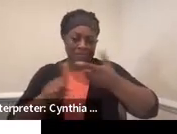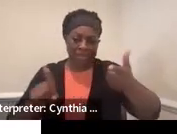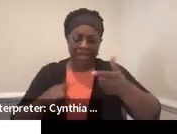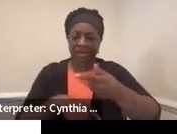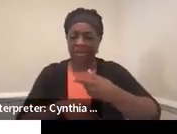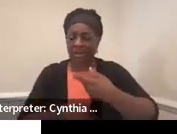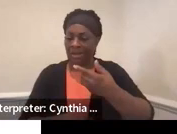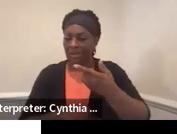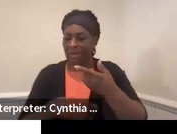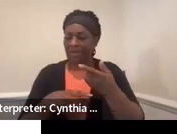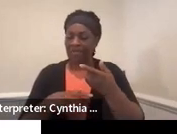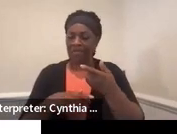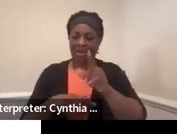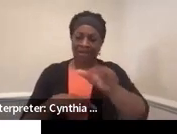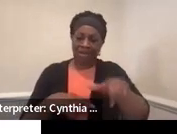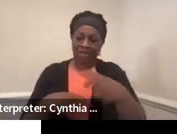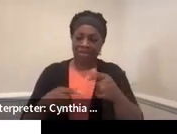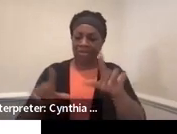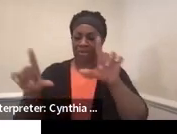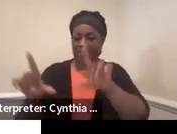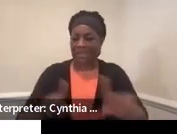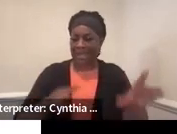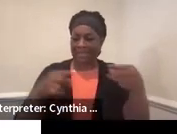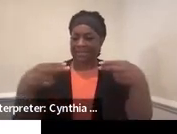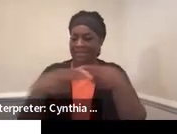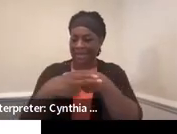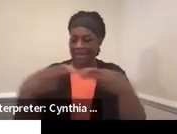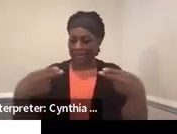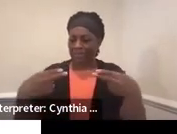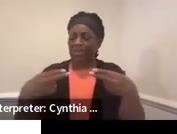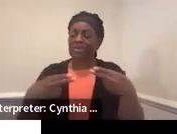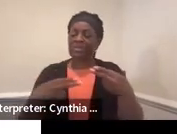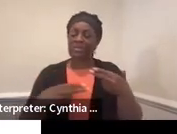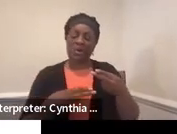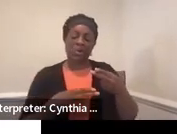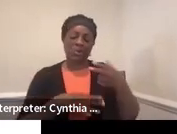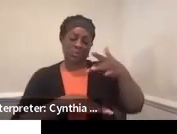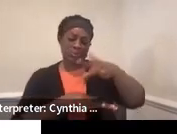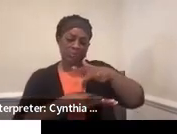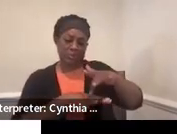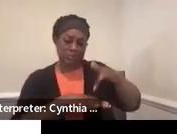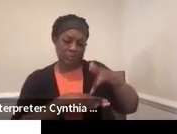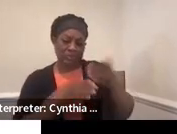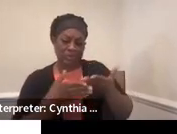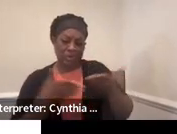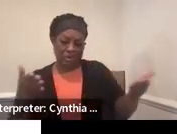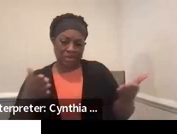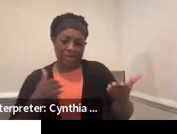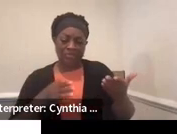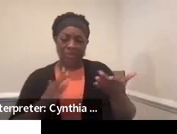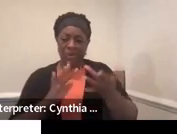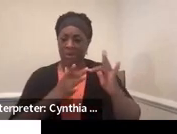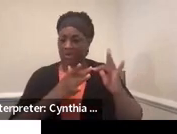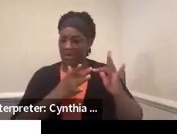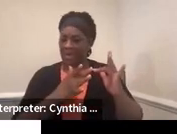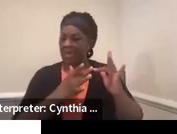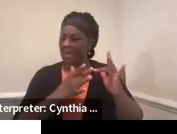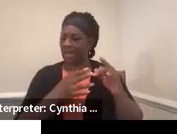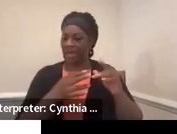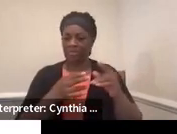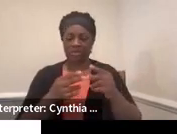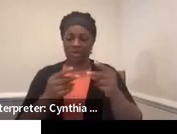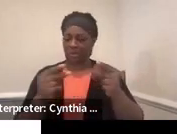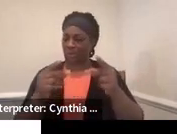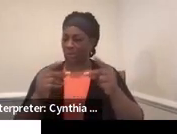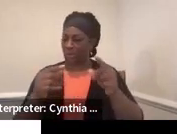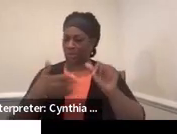about all of our other slides. So when we get to the online resources piece, I'm just going to fly through those and just